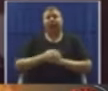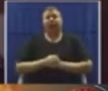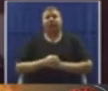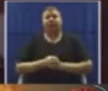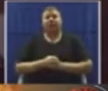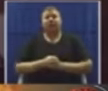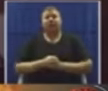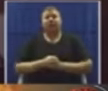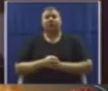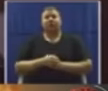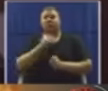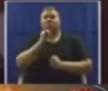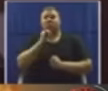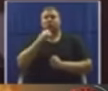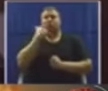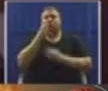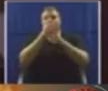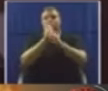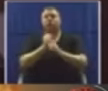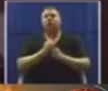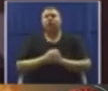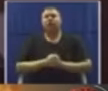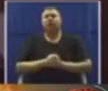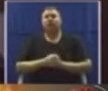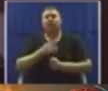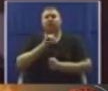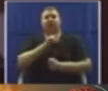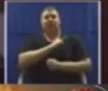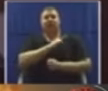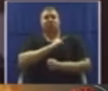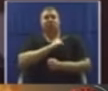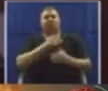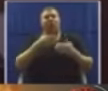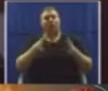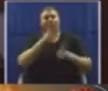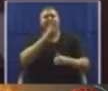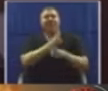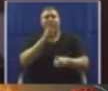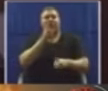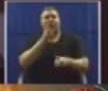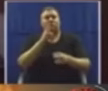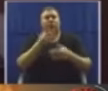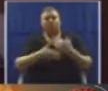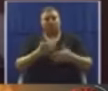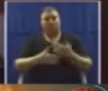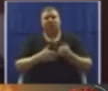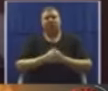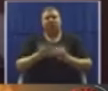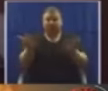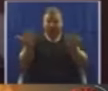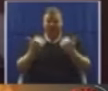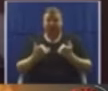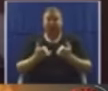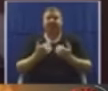But we don't want to assume that's why we've opened up this verification process for them to come so